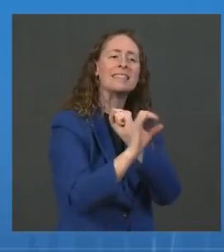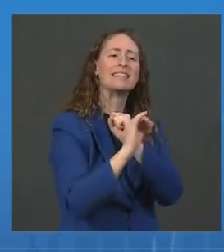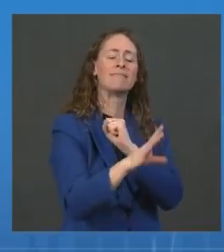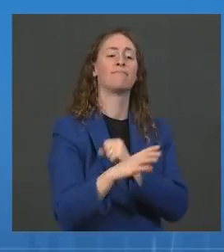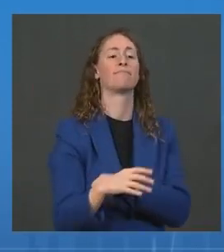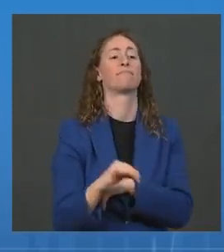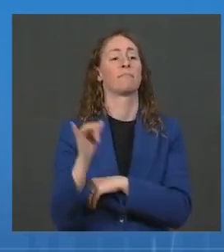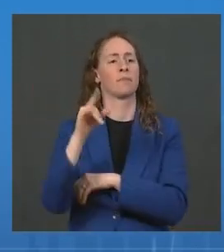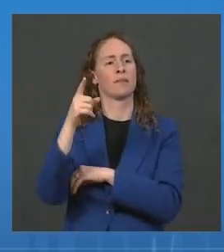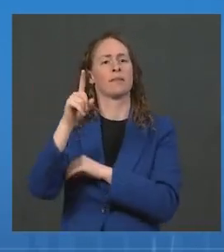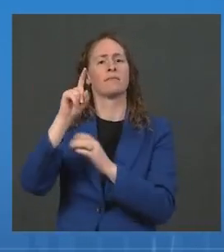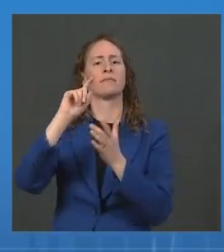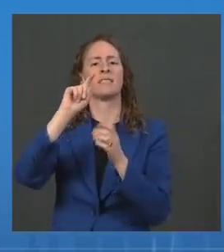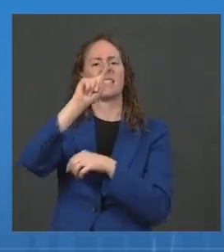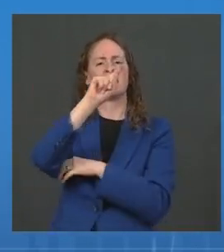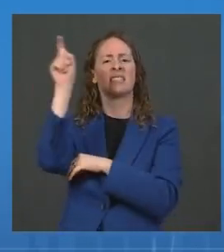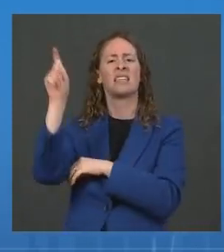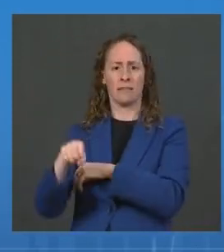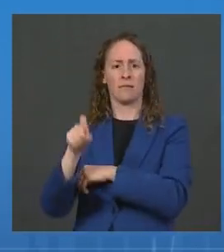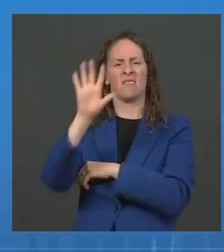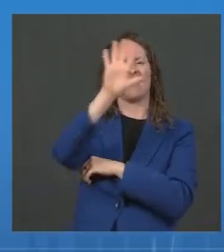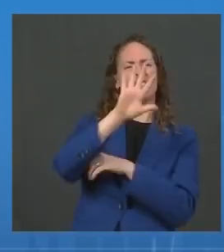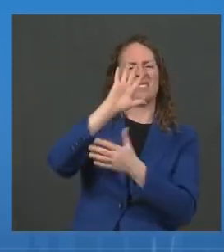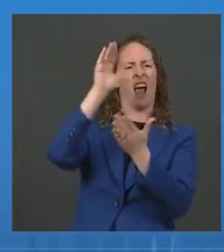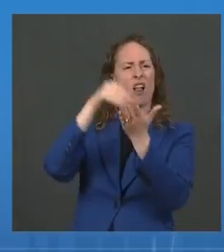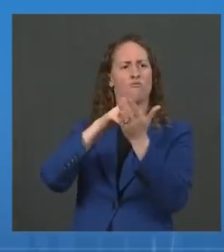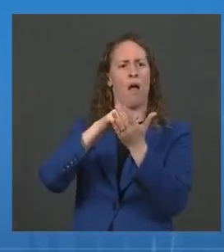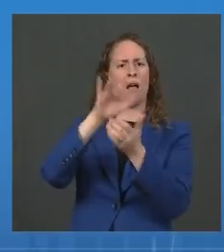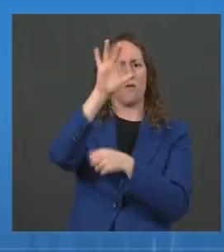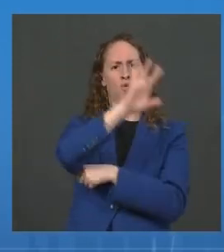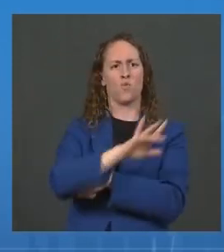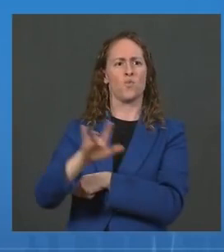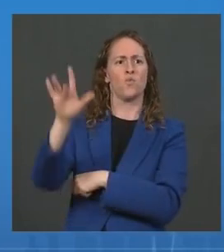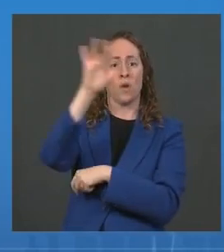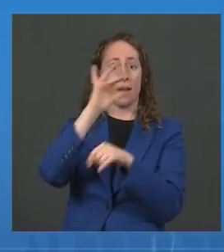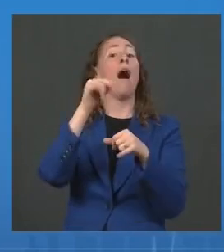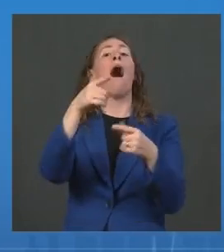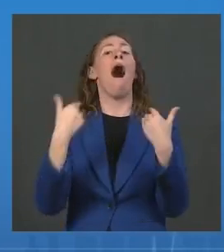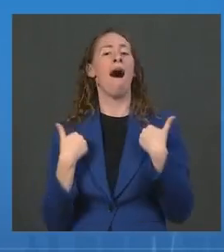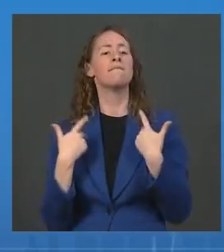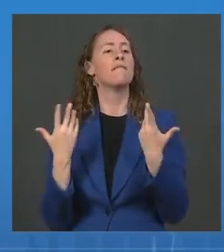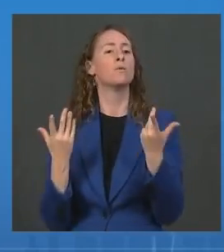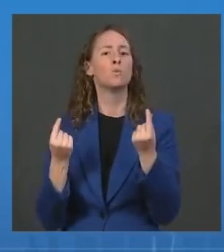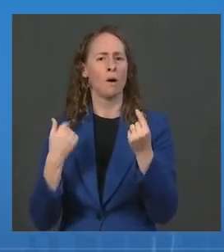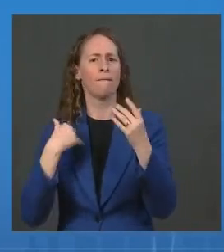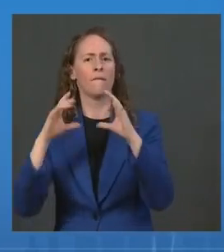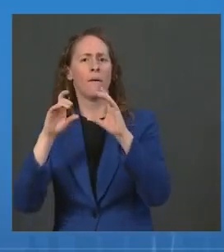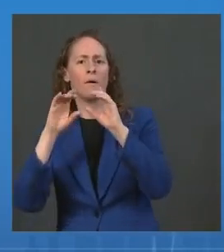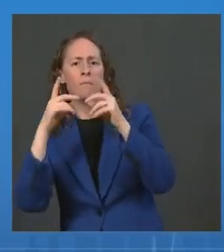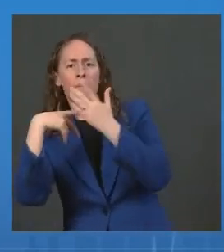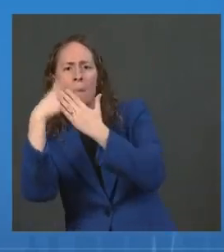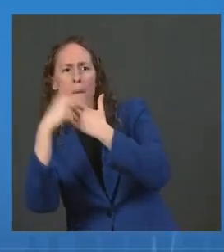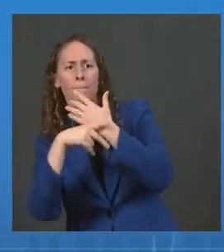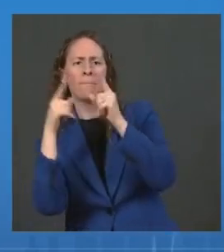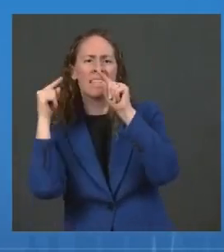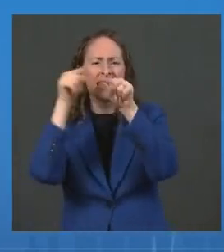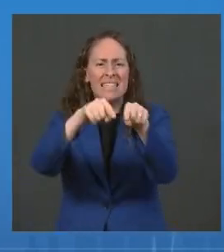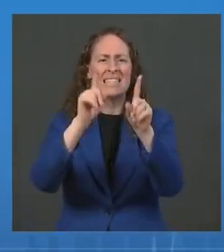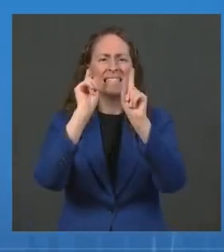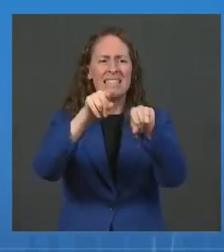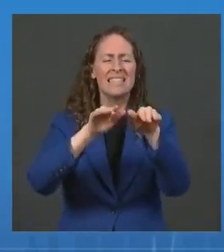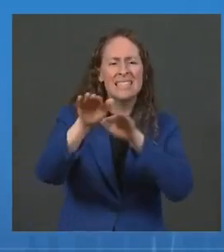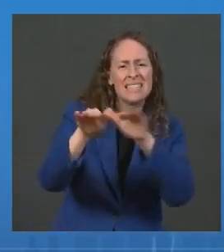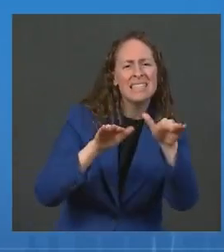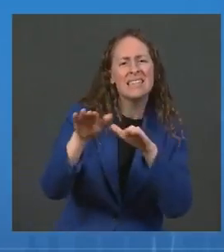campaign called What's Your Why that helps people share their motivations for getting vaccinated. And organizations in Kentucky, at the